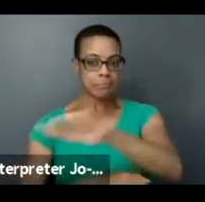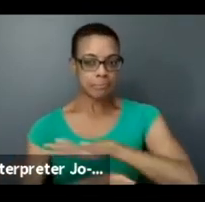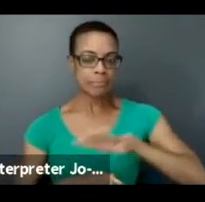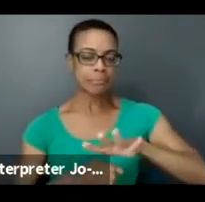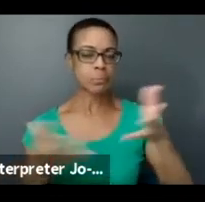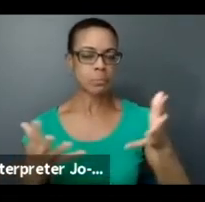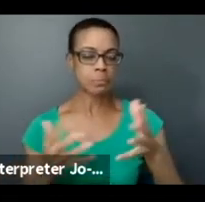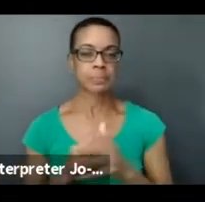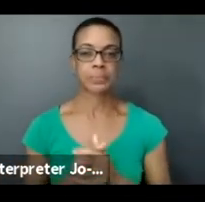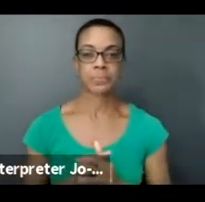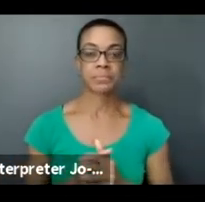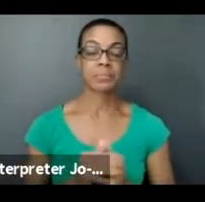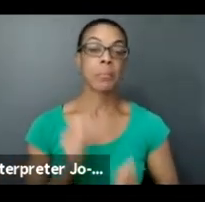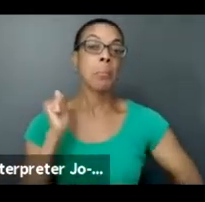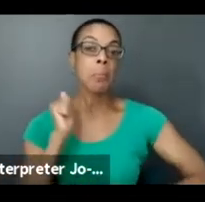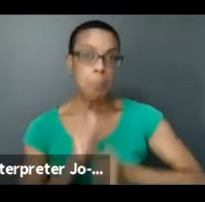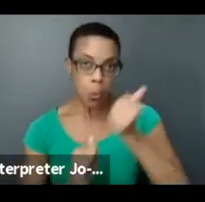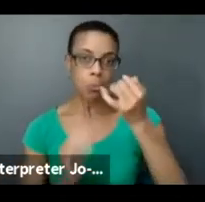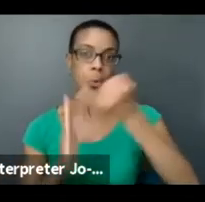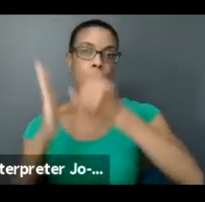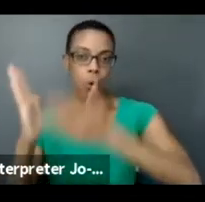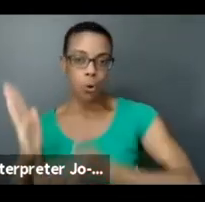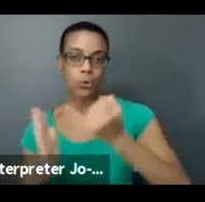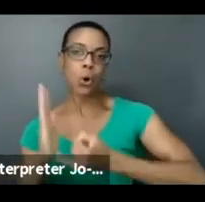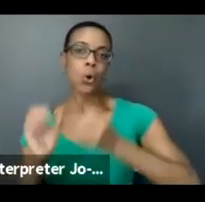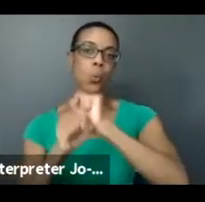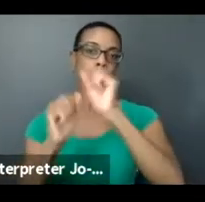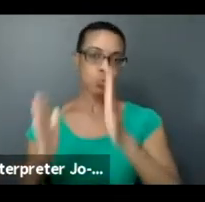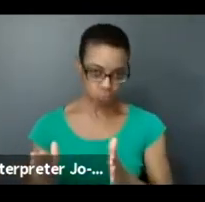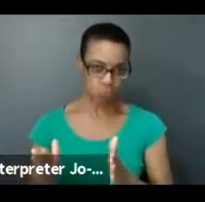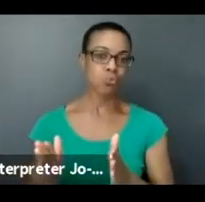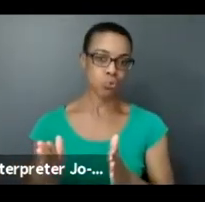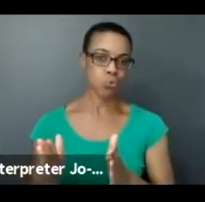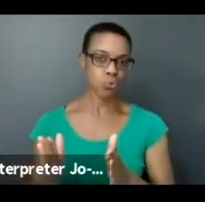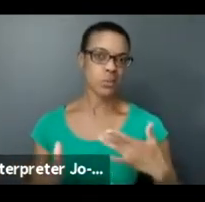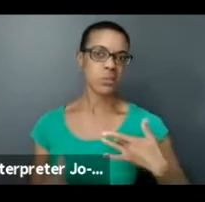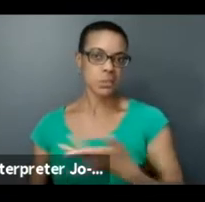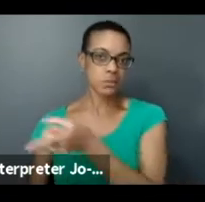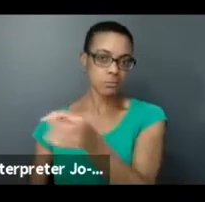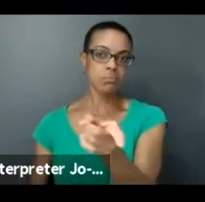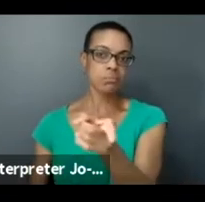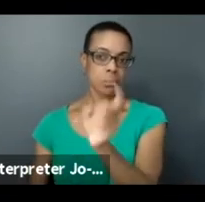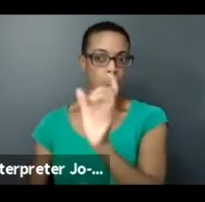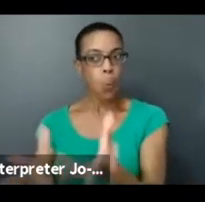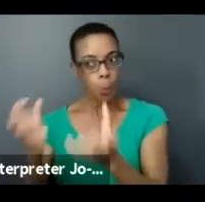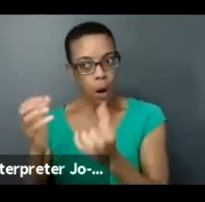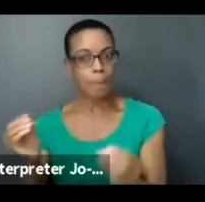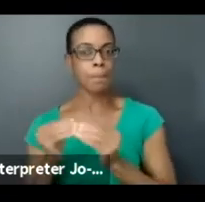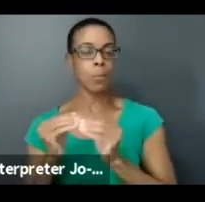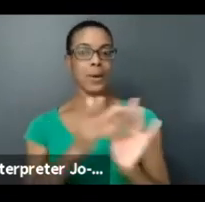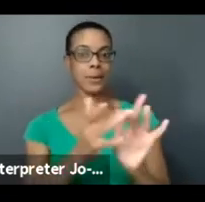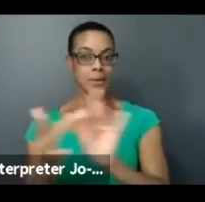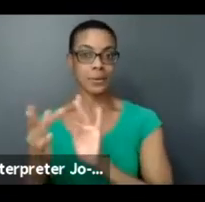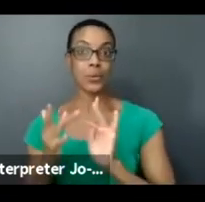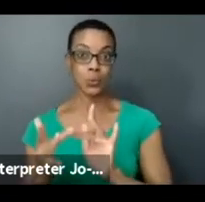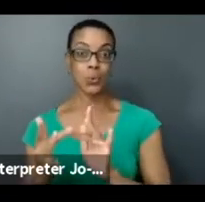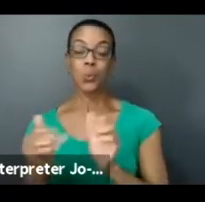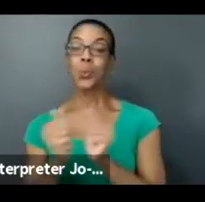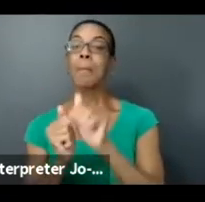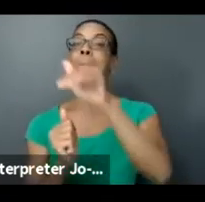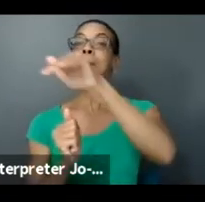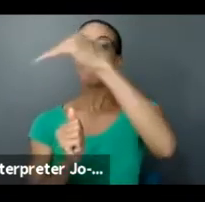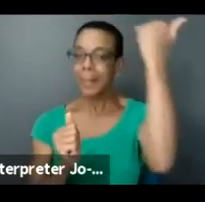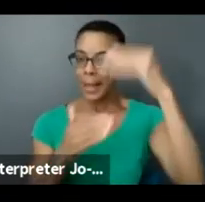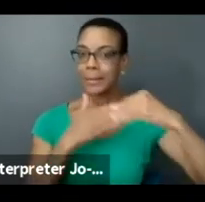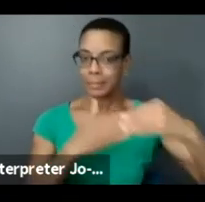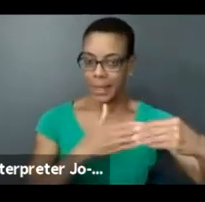of artists and arts workers identified the desire and need for networking amongst specifically Black-led organizations